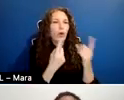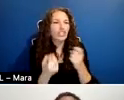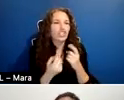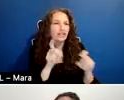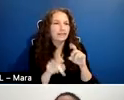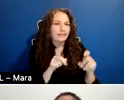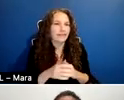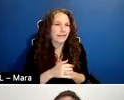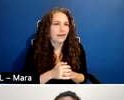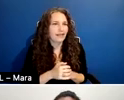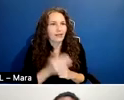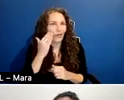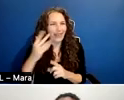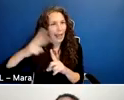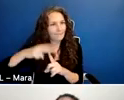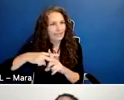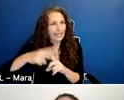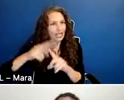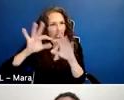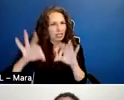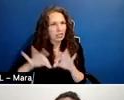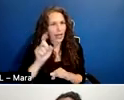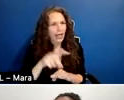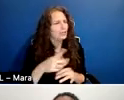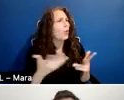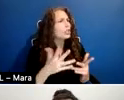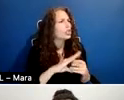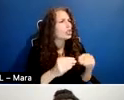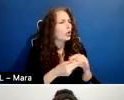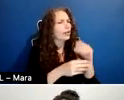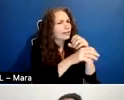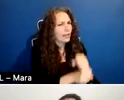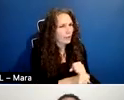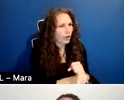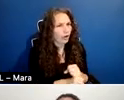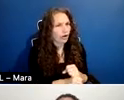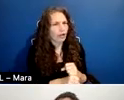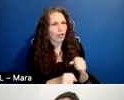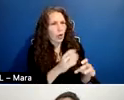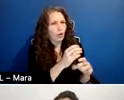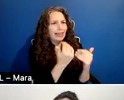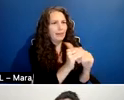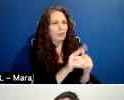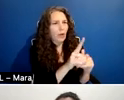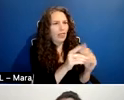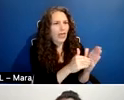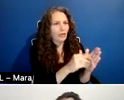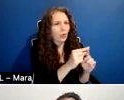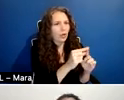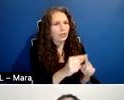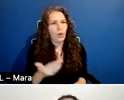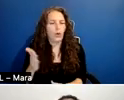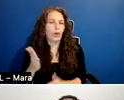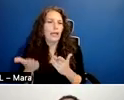story summary that's often, um, asked in about a thousand words, or what's your artistic approach. Sometimes that's a little bit shorter, like 500